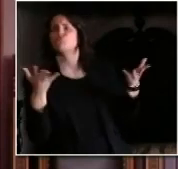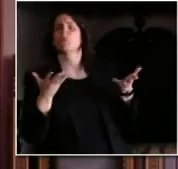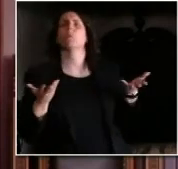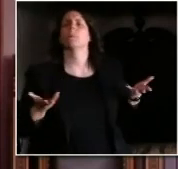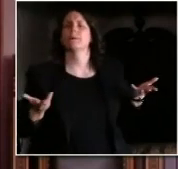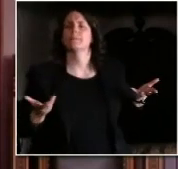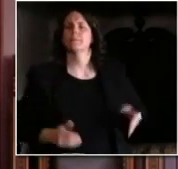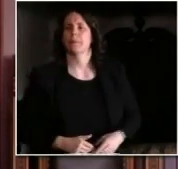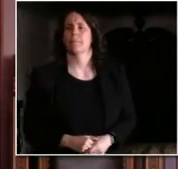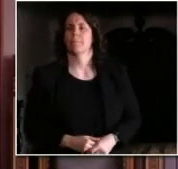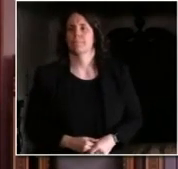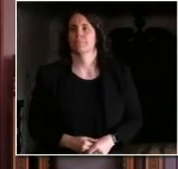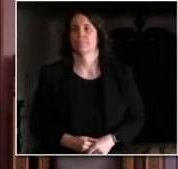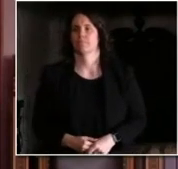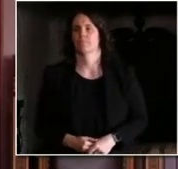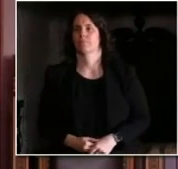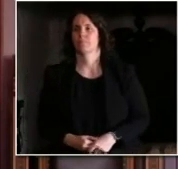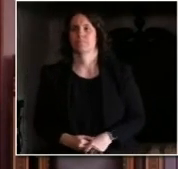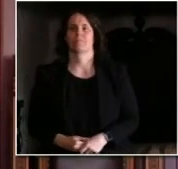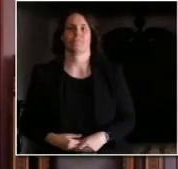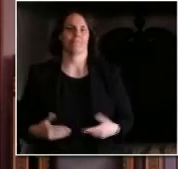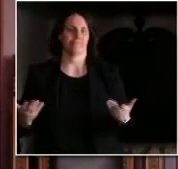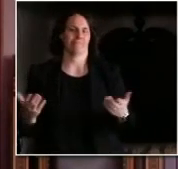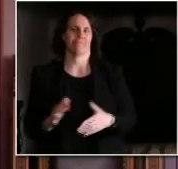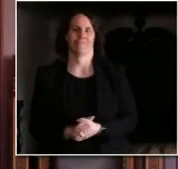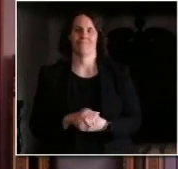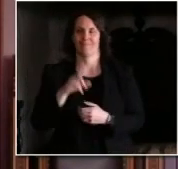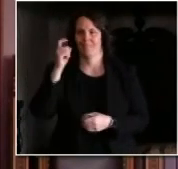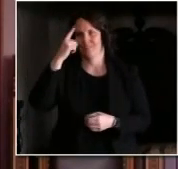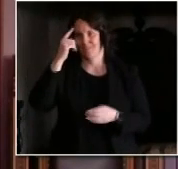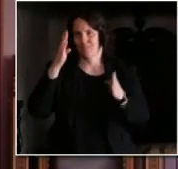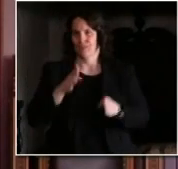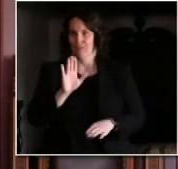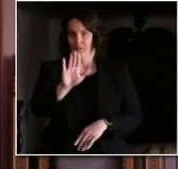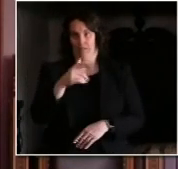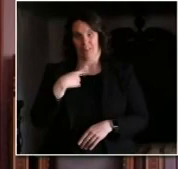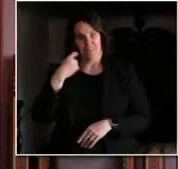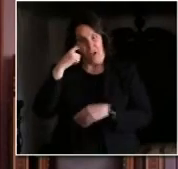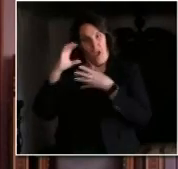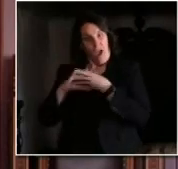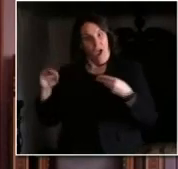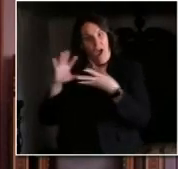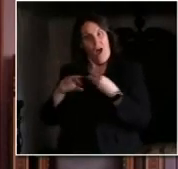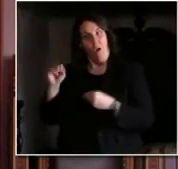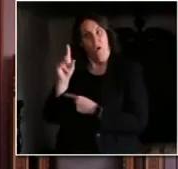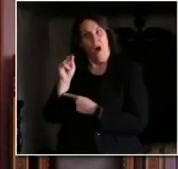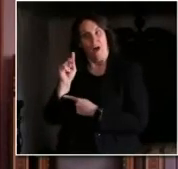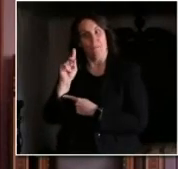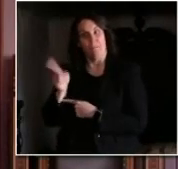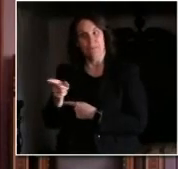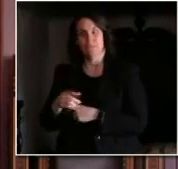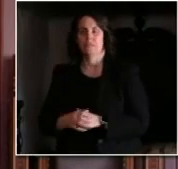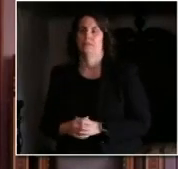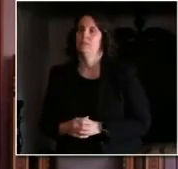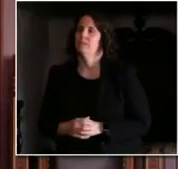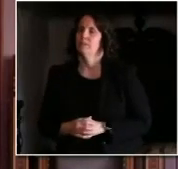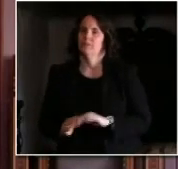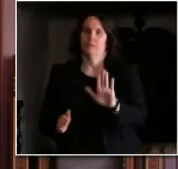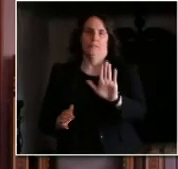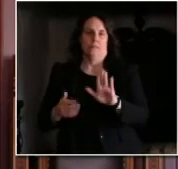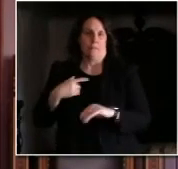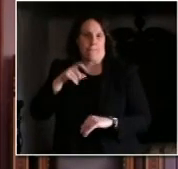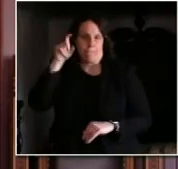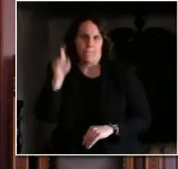talk about this, is that this will give us time to work with businesses across the state to